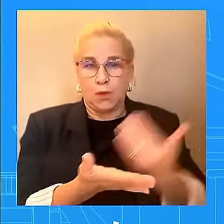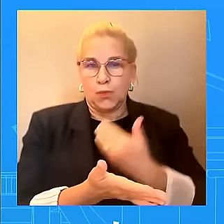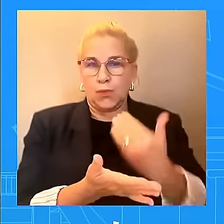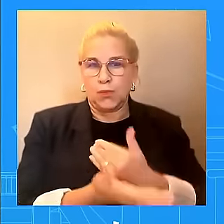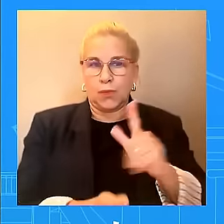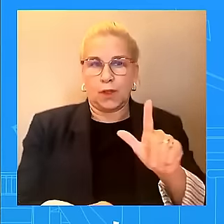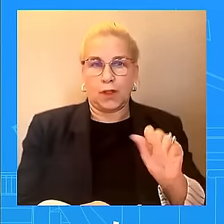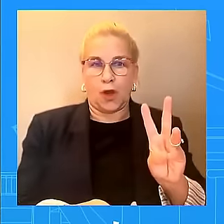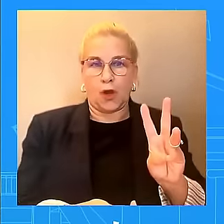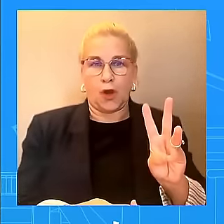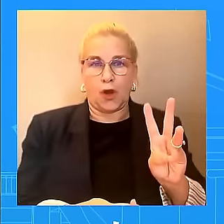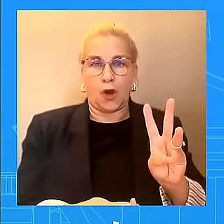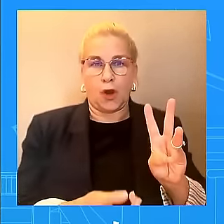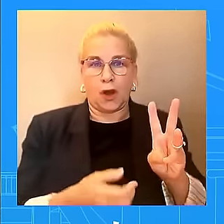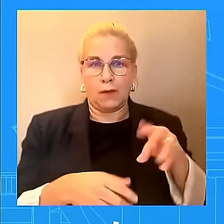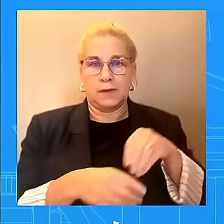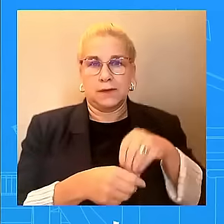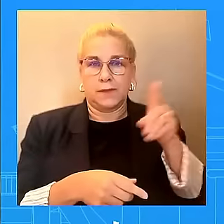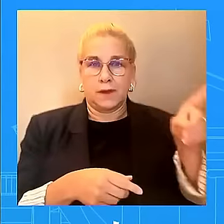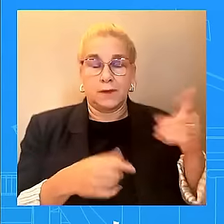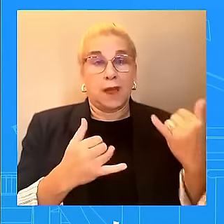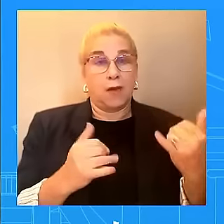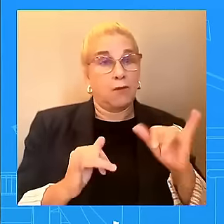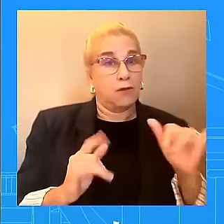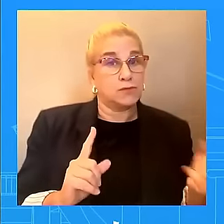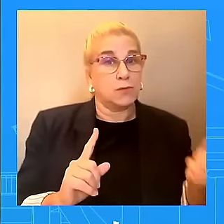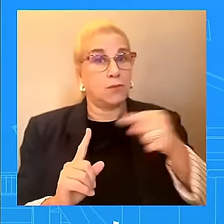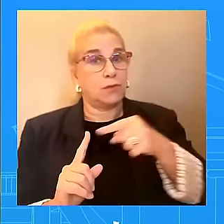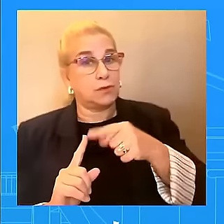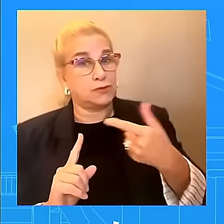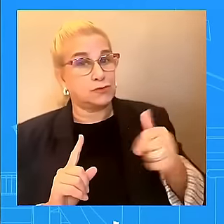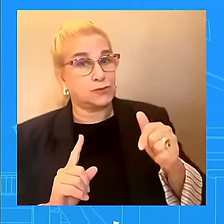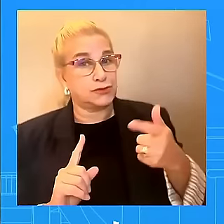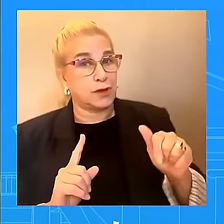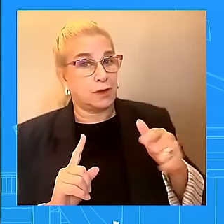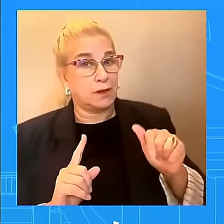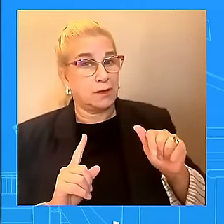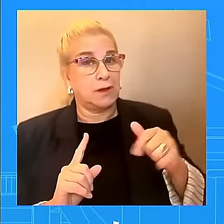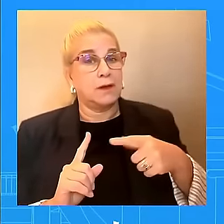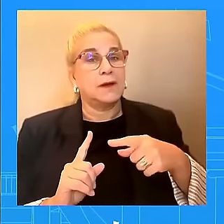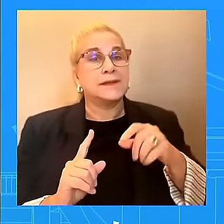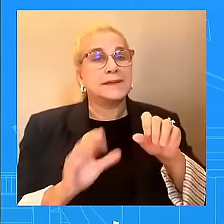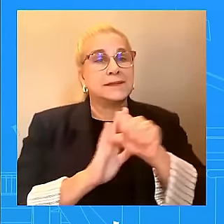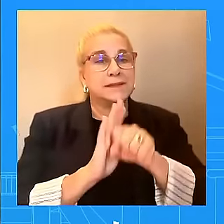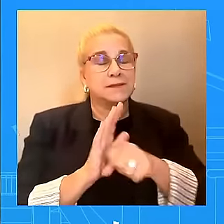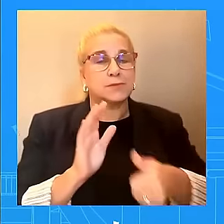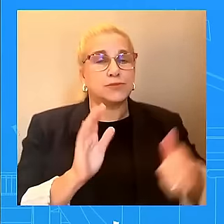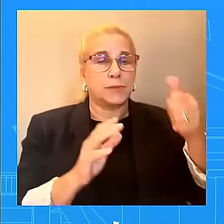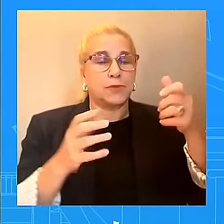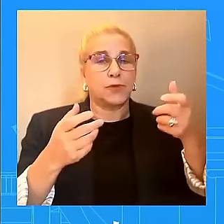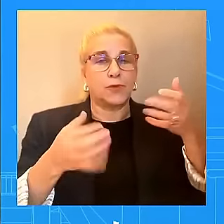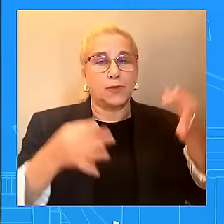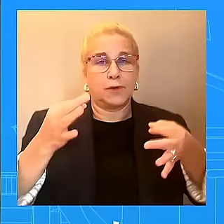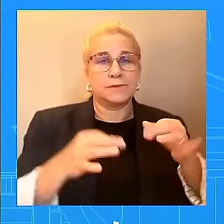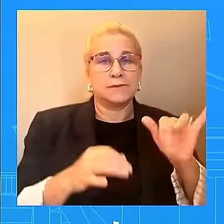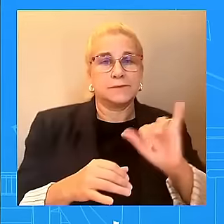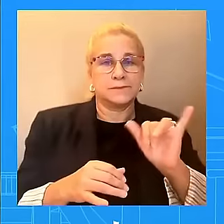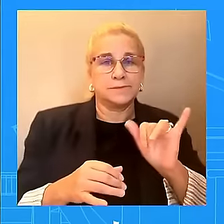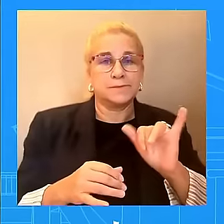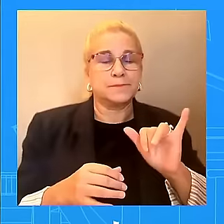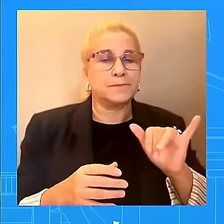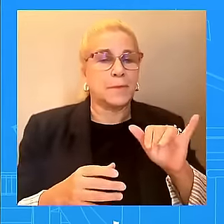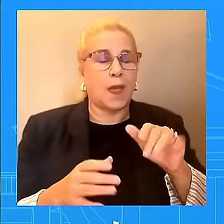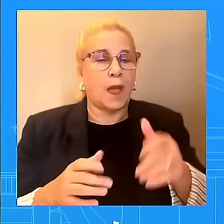ban. All of these laws were made possible when the former president handicapped three Supreme Court justices